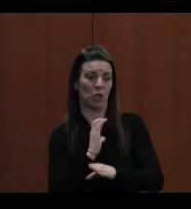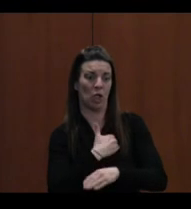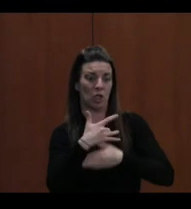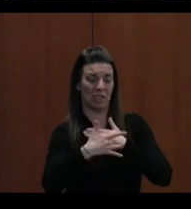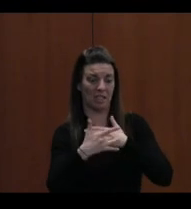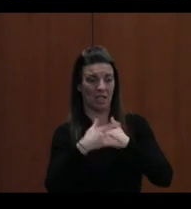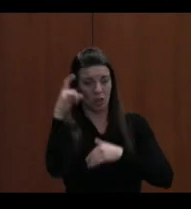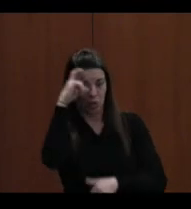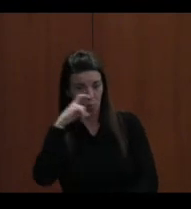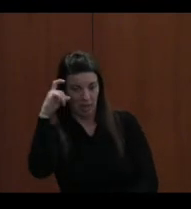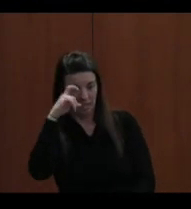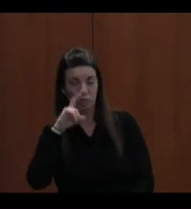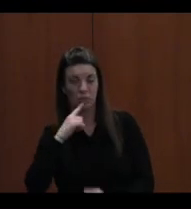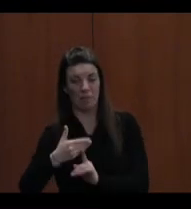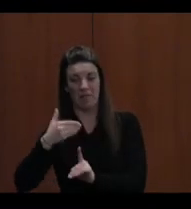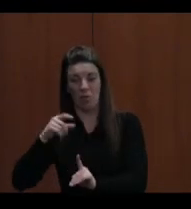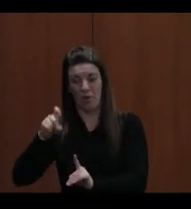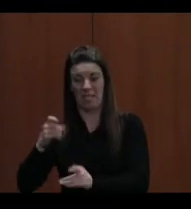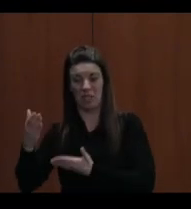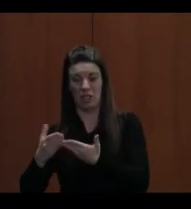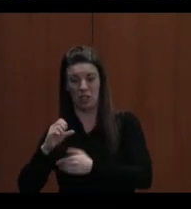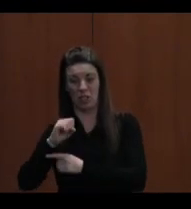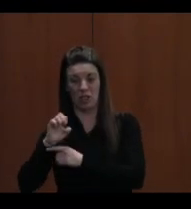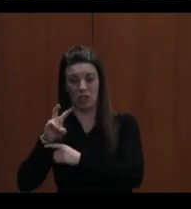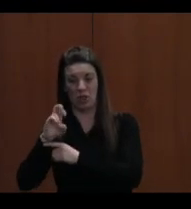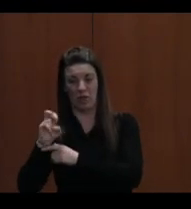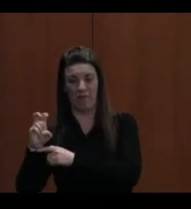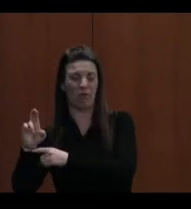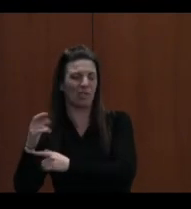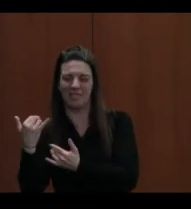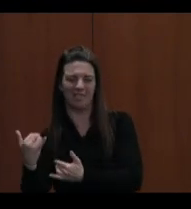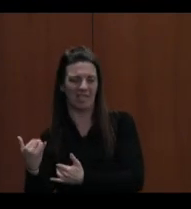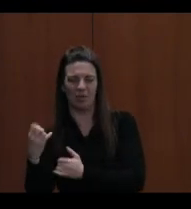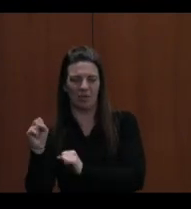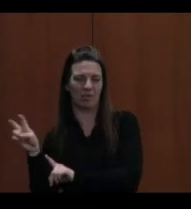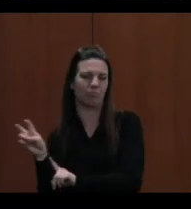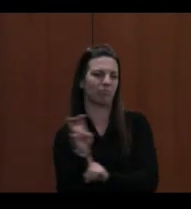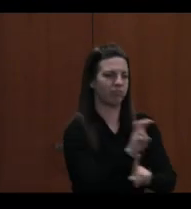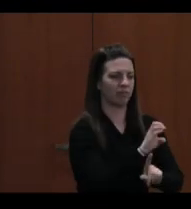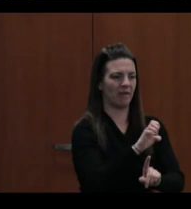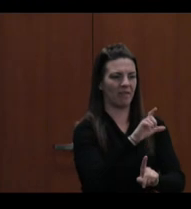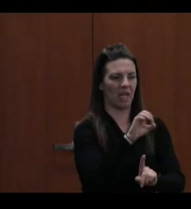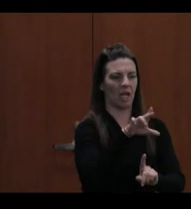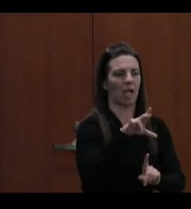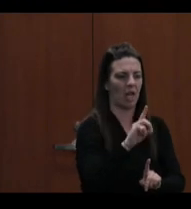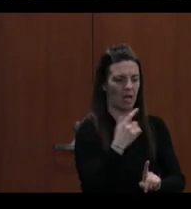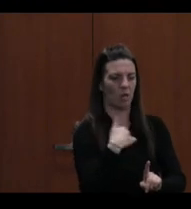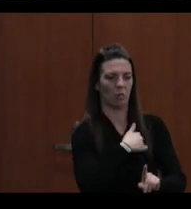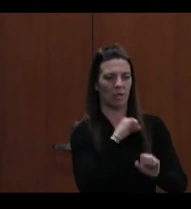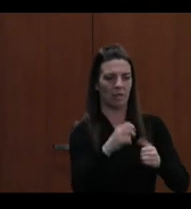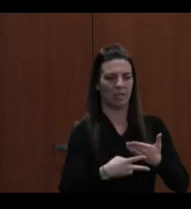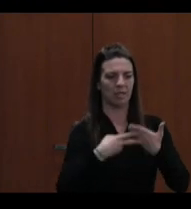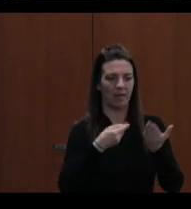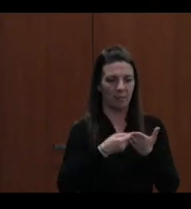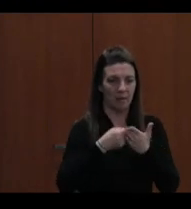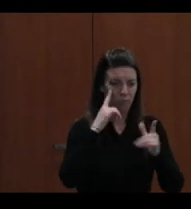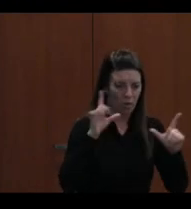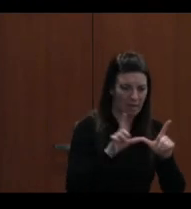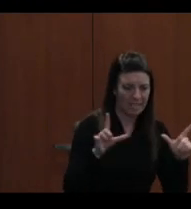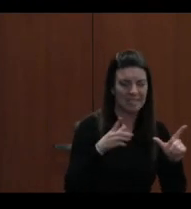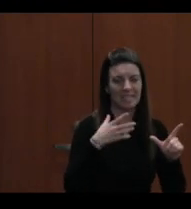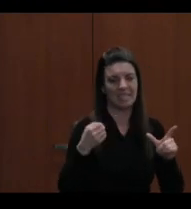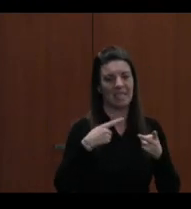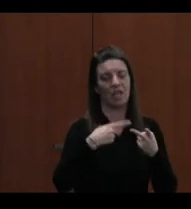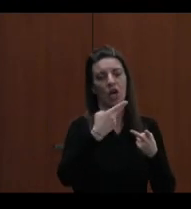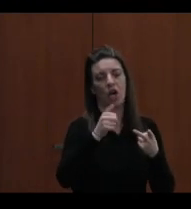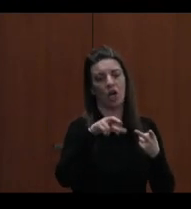we no longer need servers and there's opportunities to save money on licensing, on actual hardware and other things. So we need to